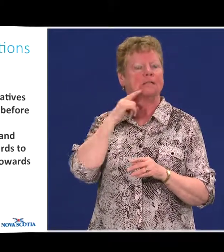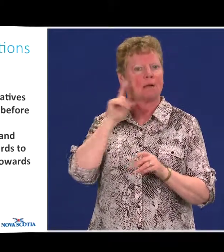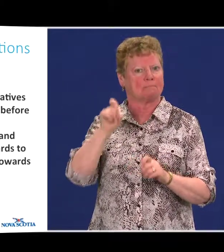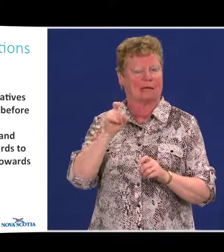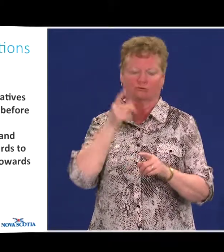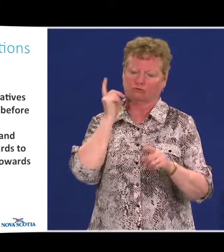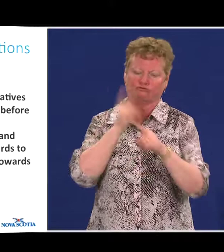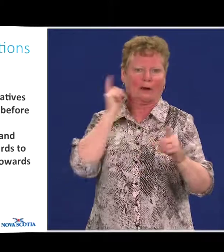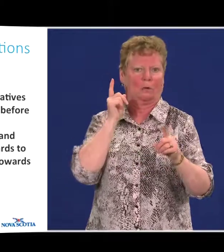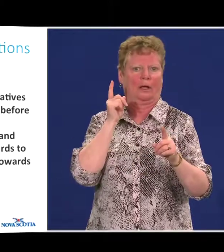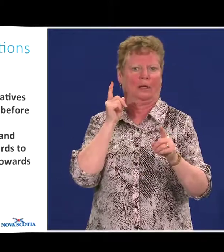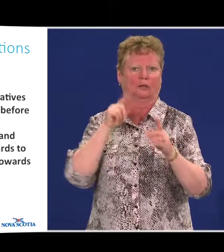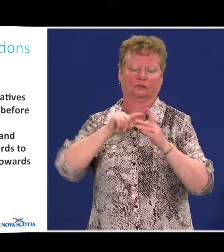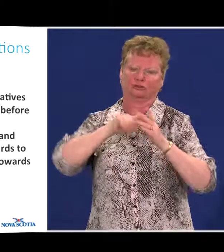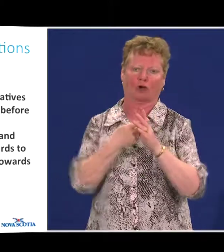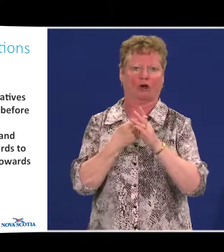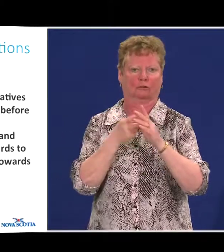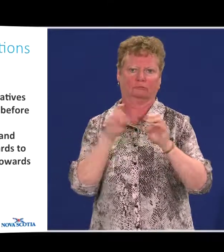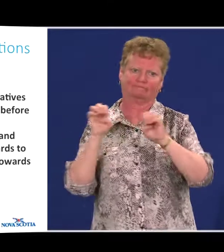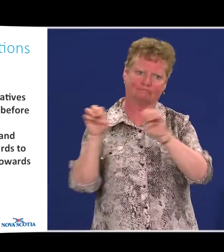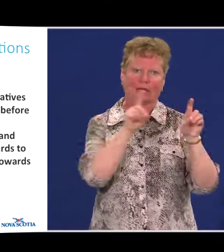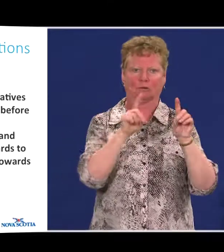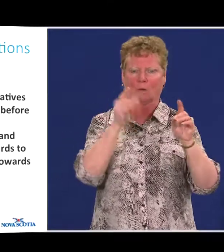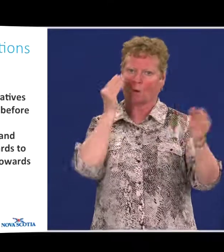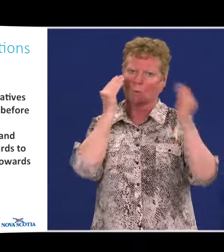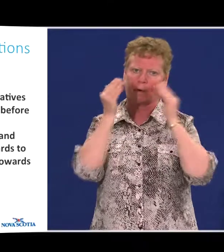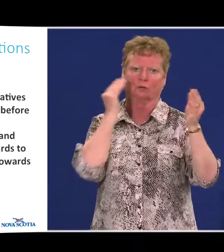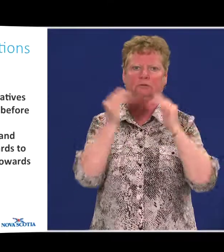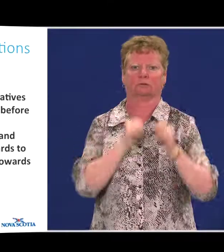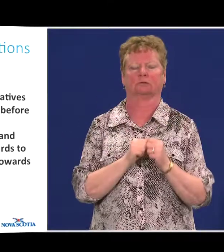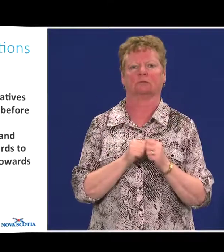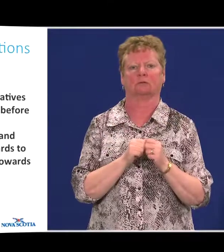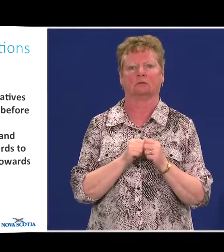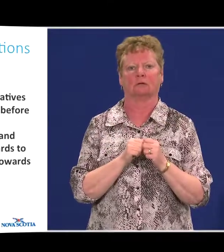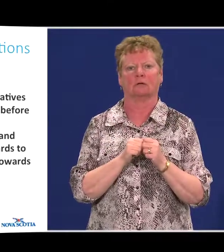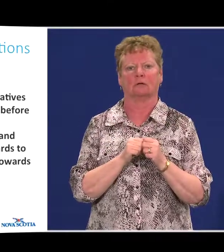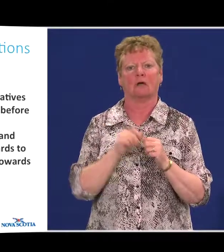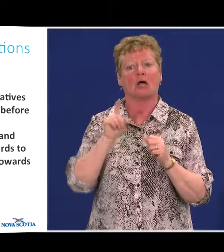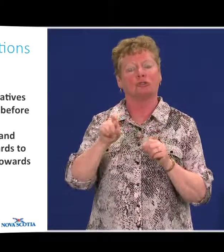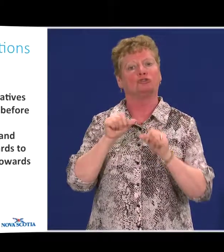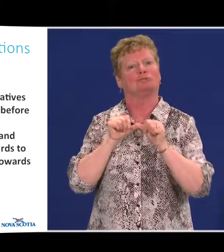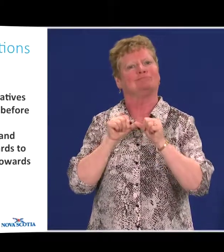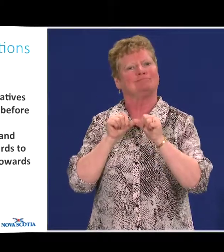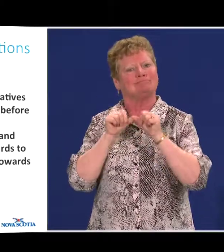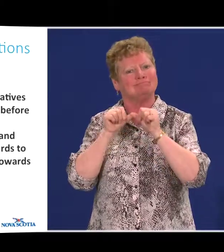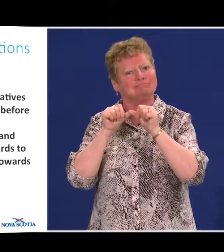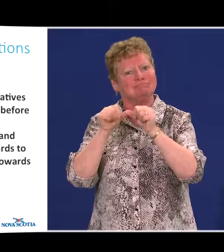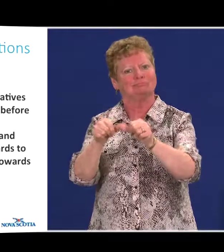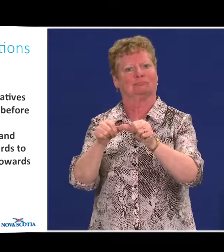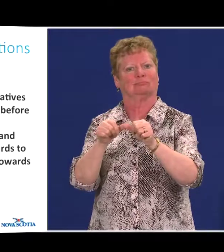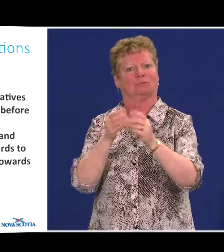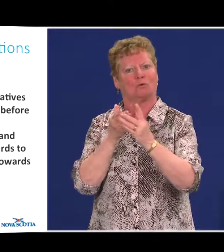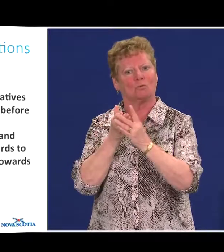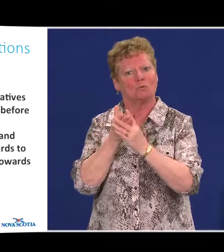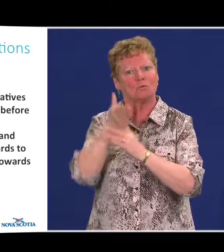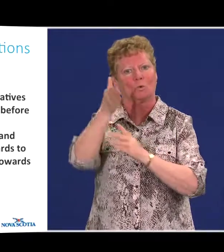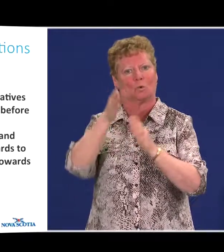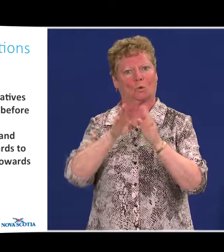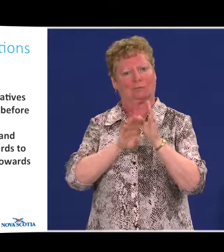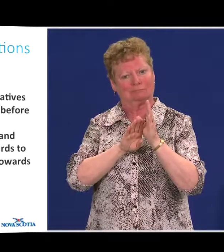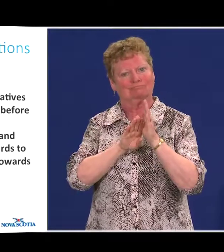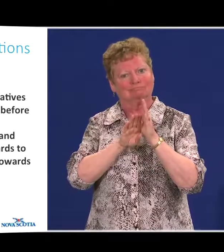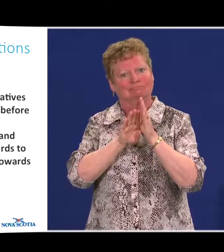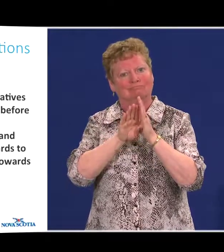away and you need to start early. And the campaign should continue throughout the development, implementation